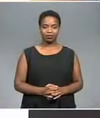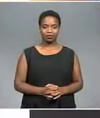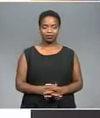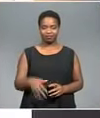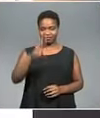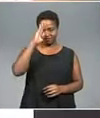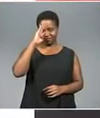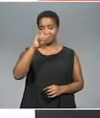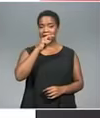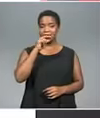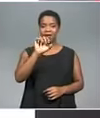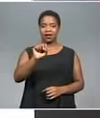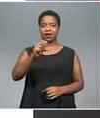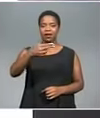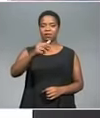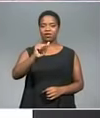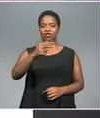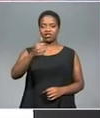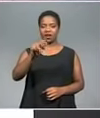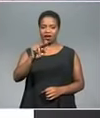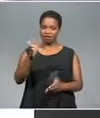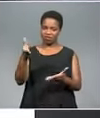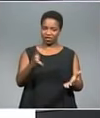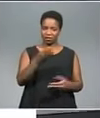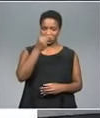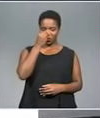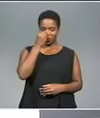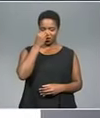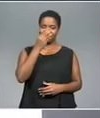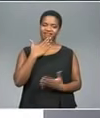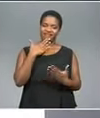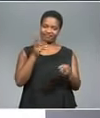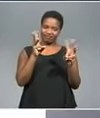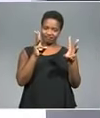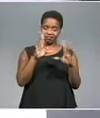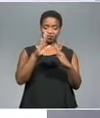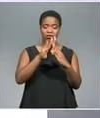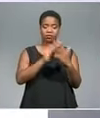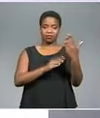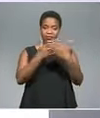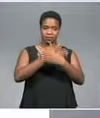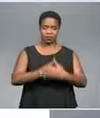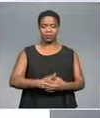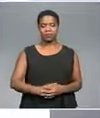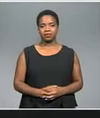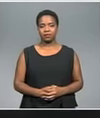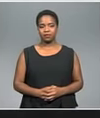Good evening and welcome to E! News at 8. I'm Shahan Ramkisun. It's great to have you with us. Our top stories tonight.